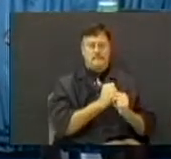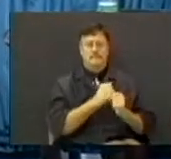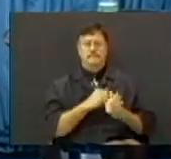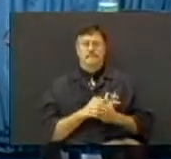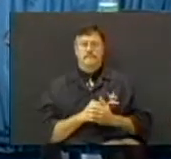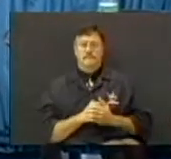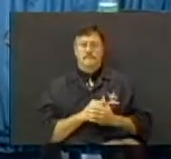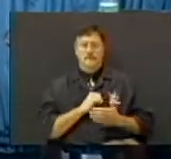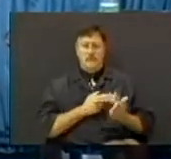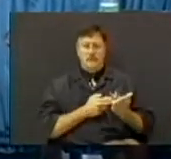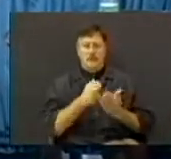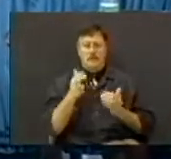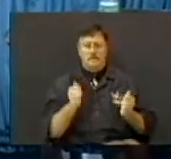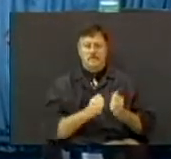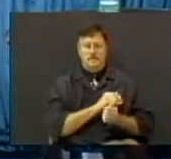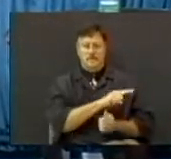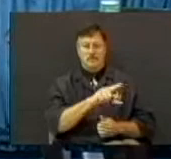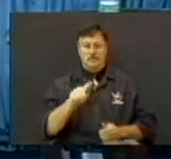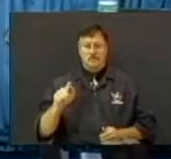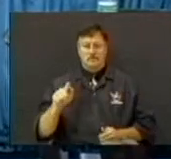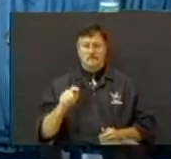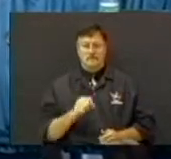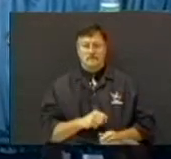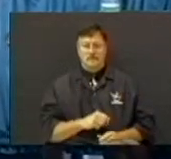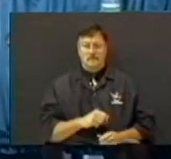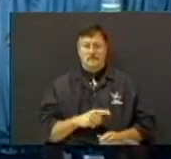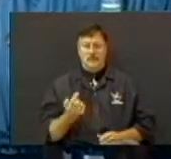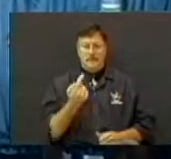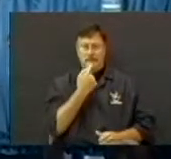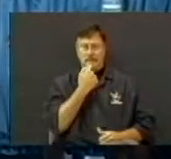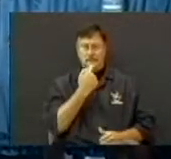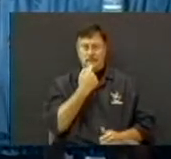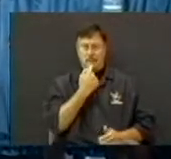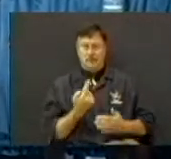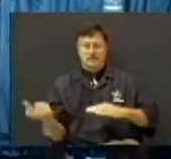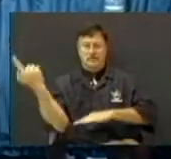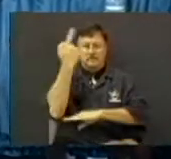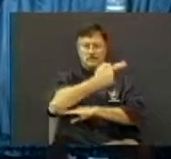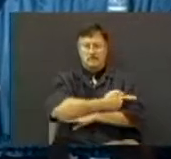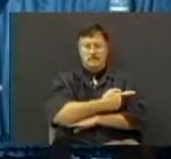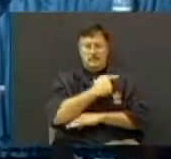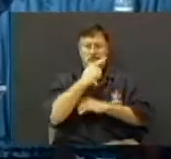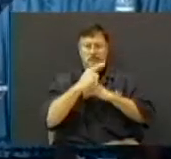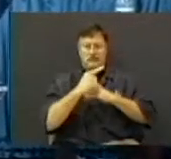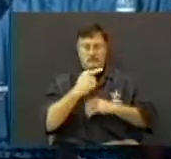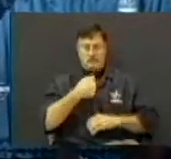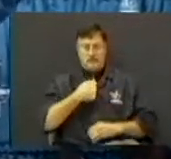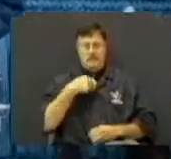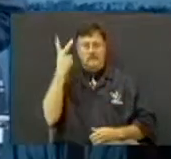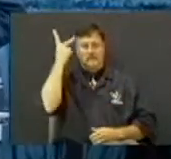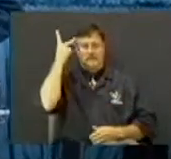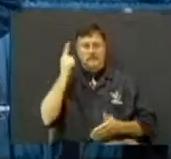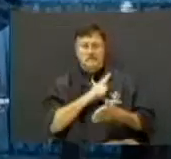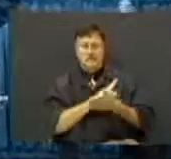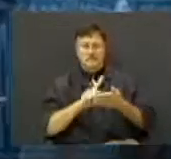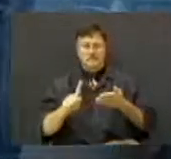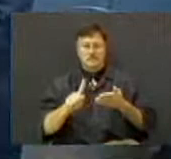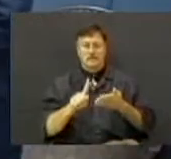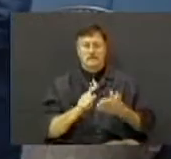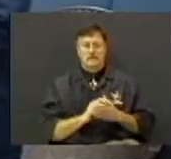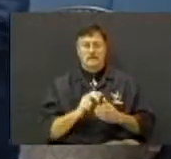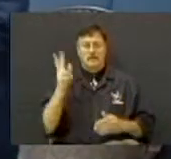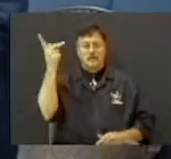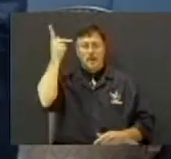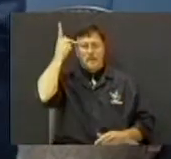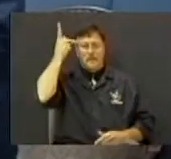I'll be honest with you. I'm real disappointed today as pastor this week. You know politics